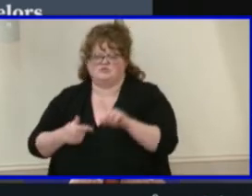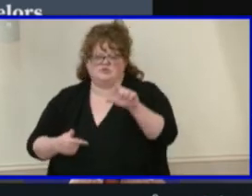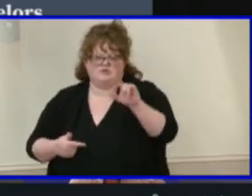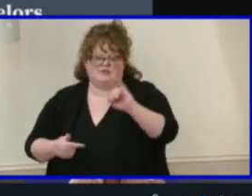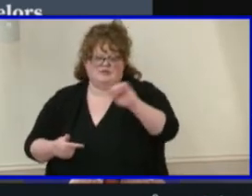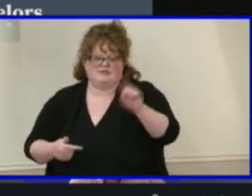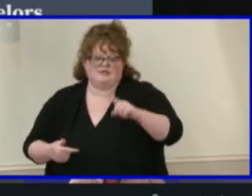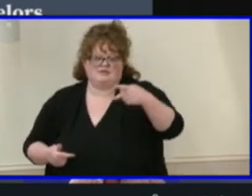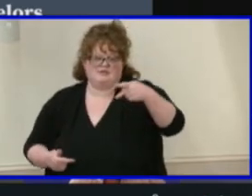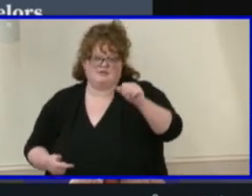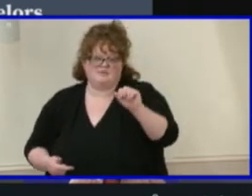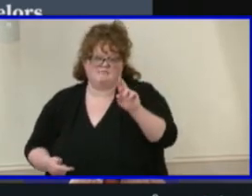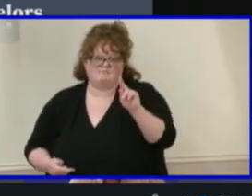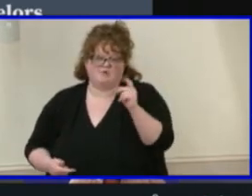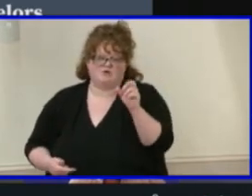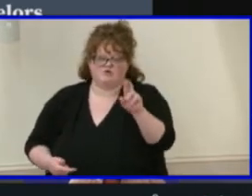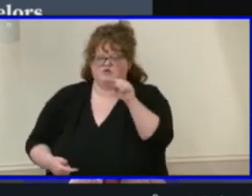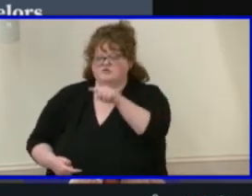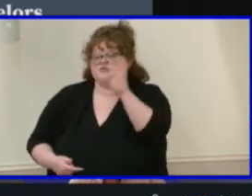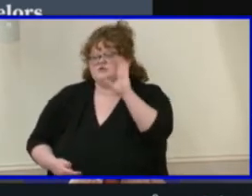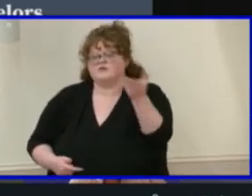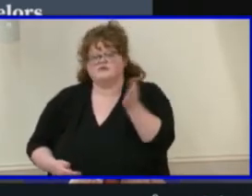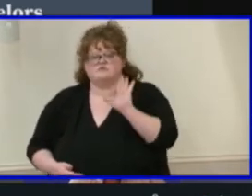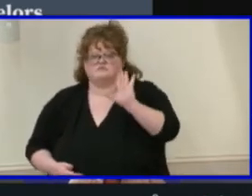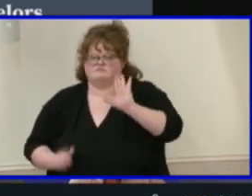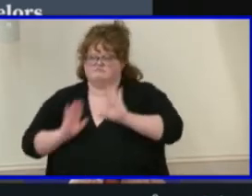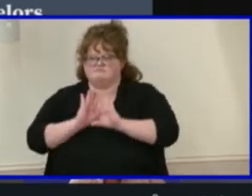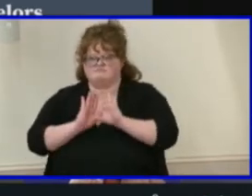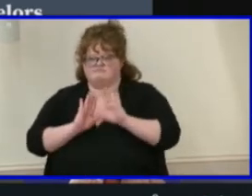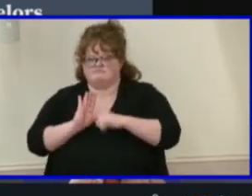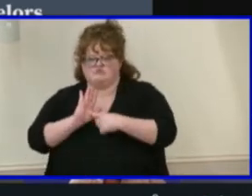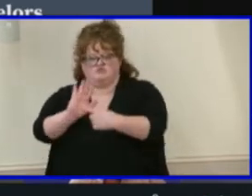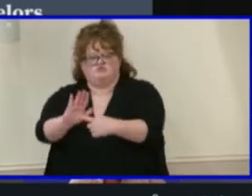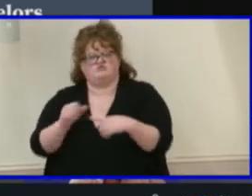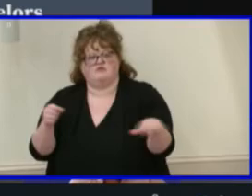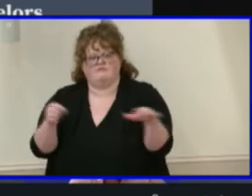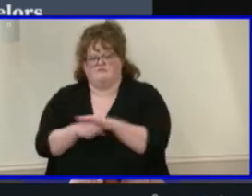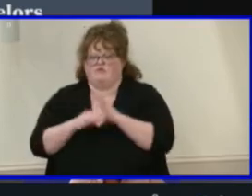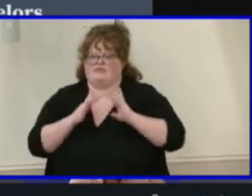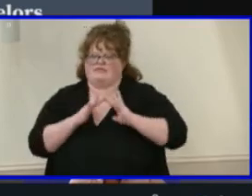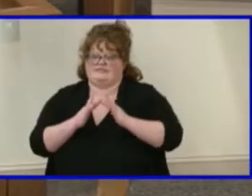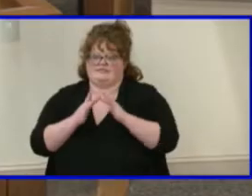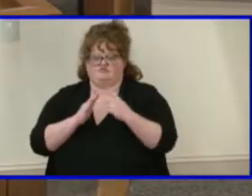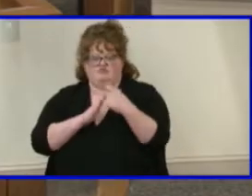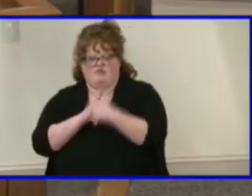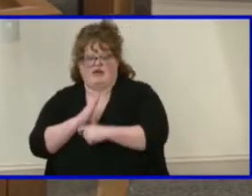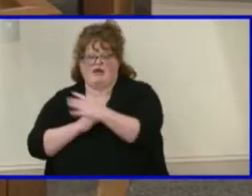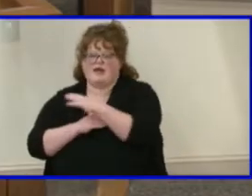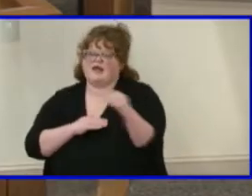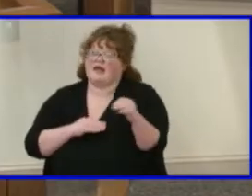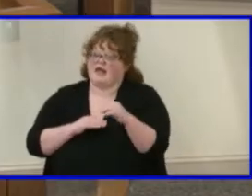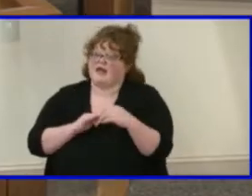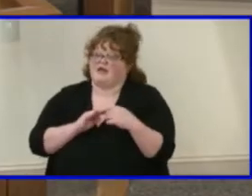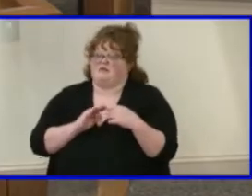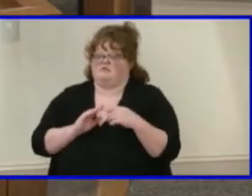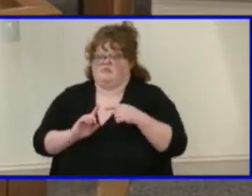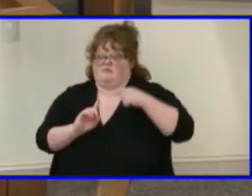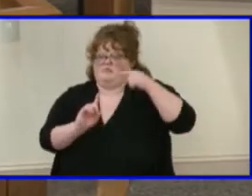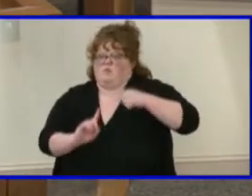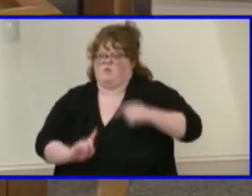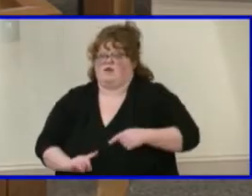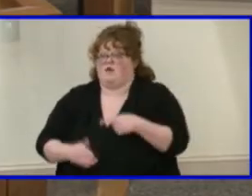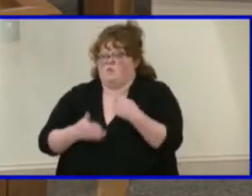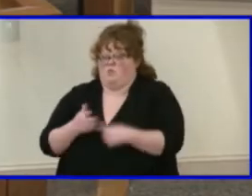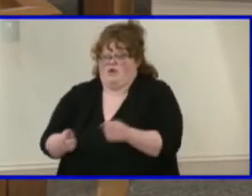Parker, who will introduce the fully digital planning guide and highlight formatting and content revisions, which we will ask the board to